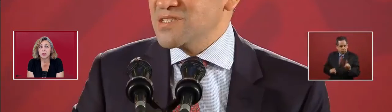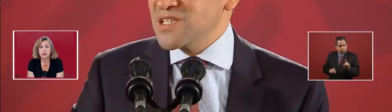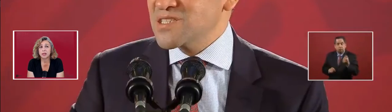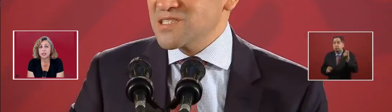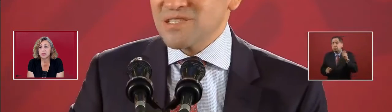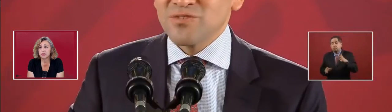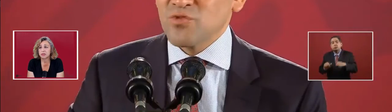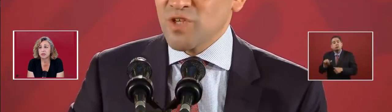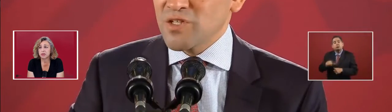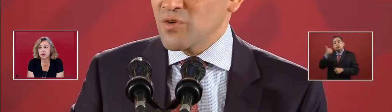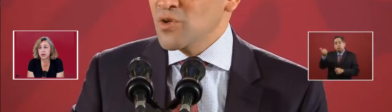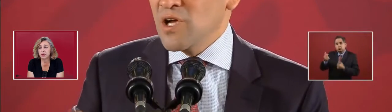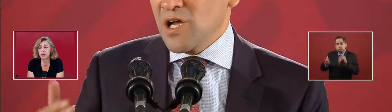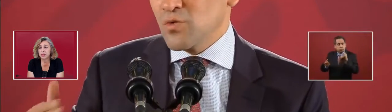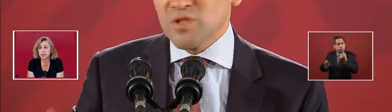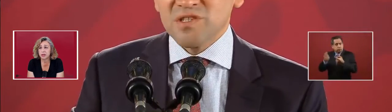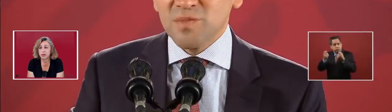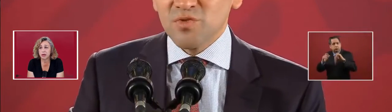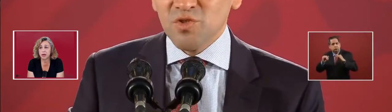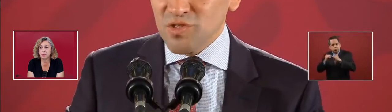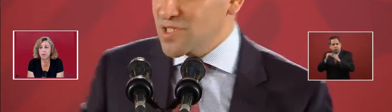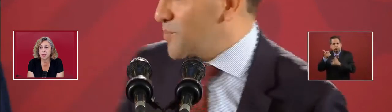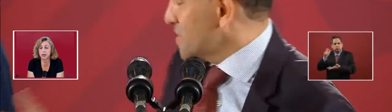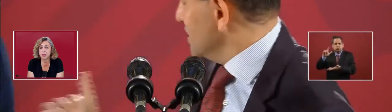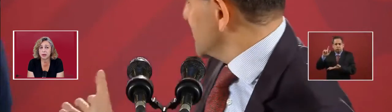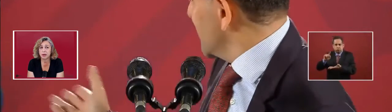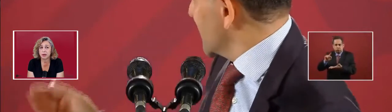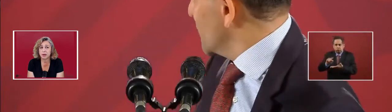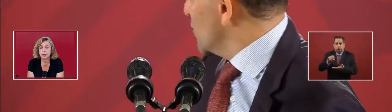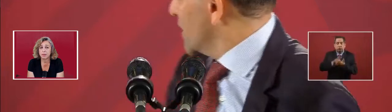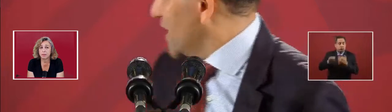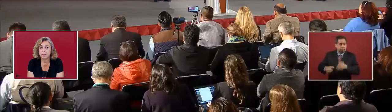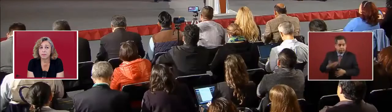Yes, there are certain areas that are going to be,